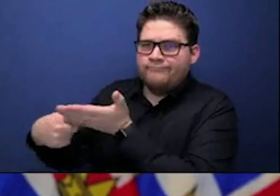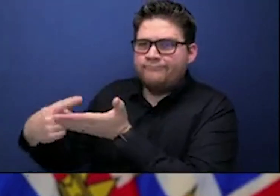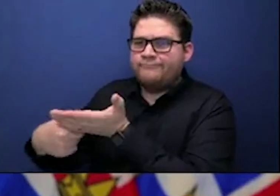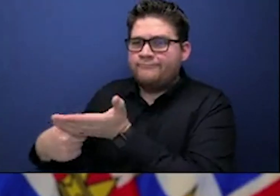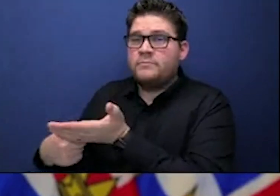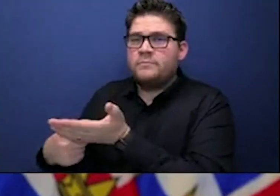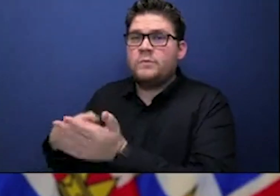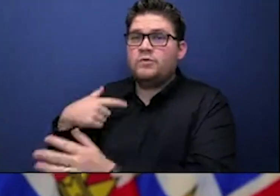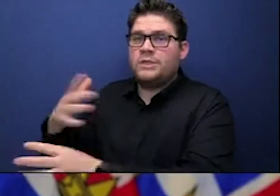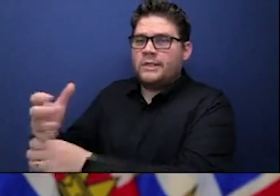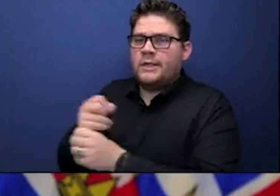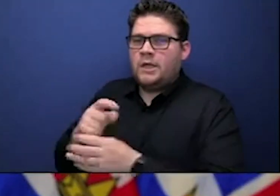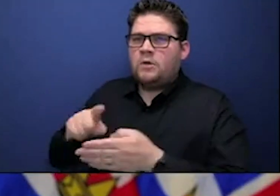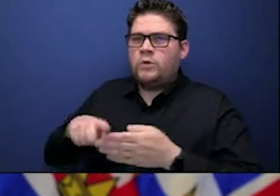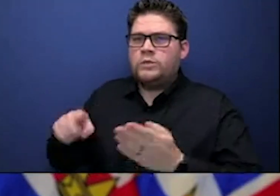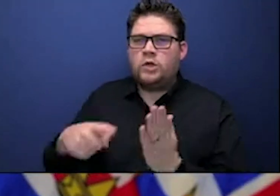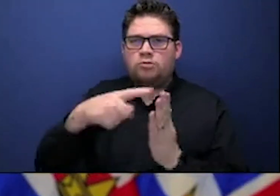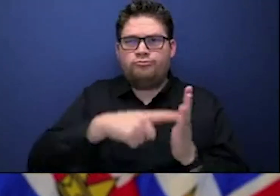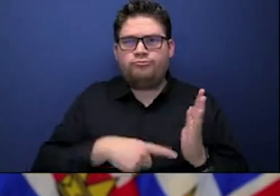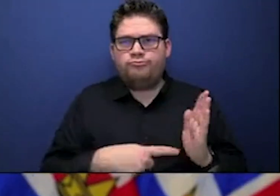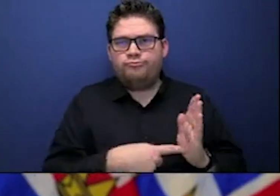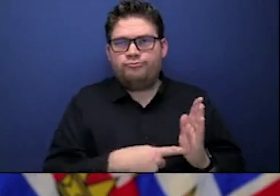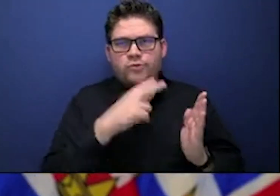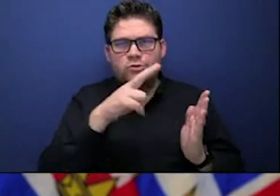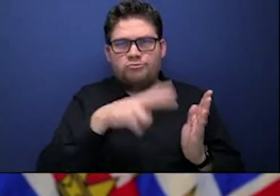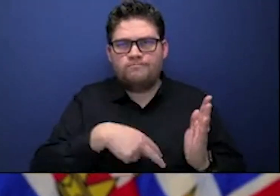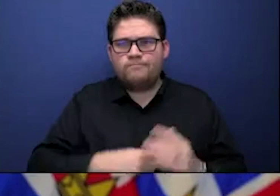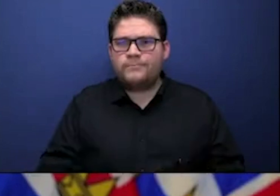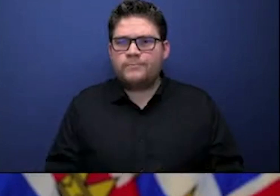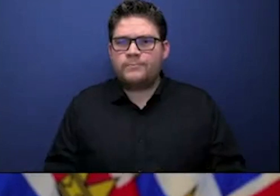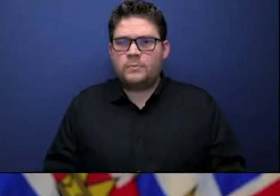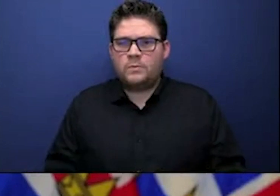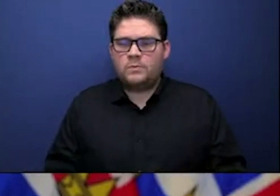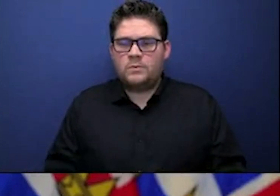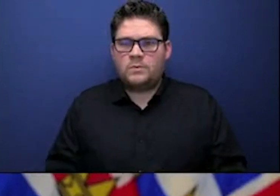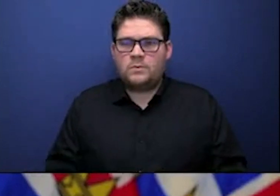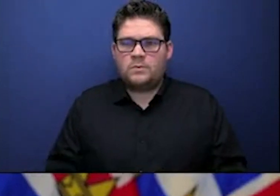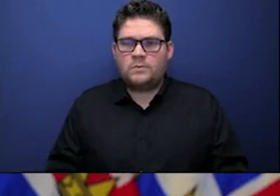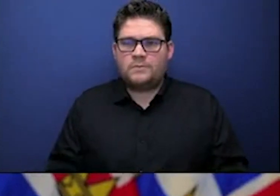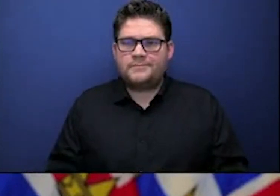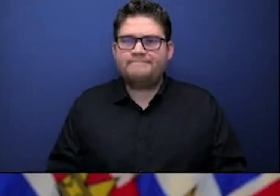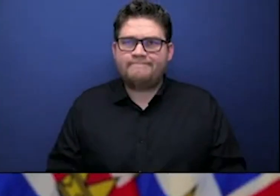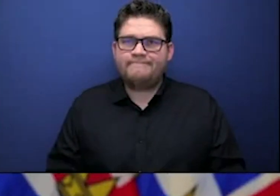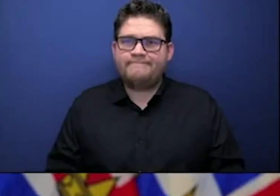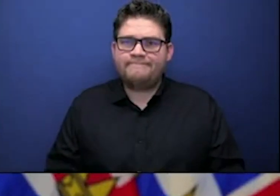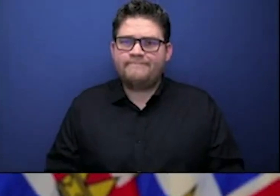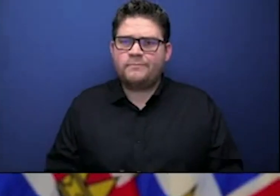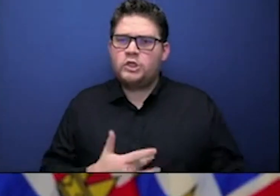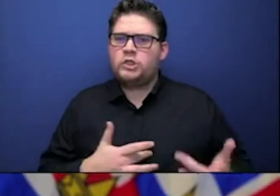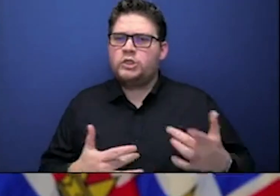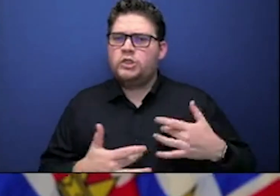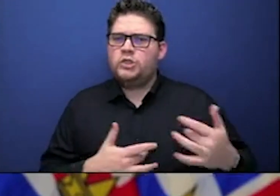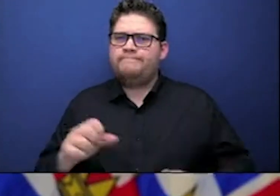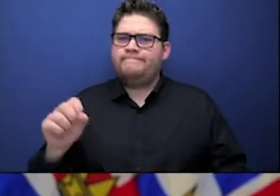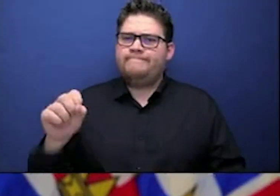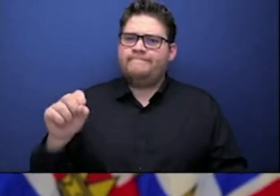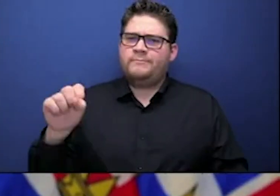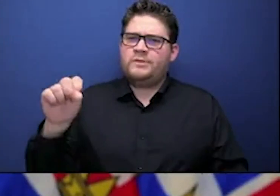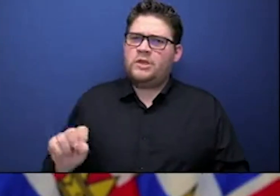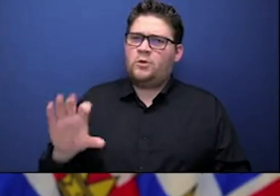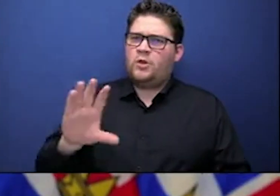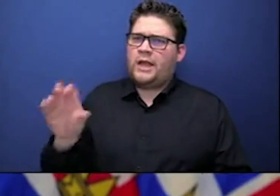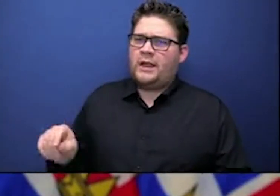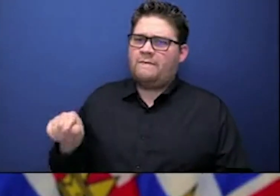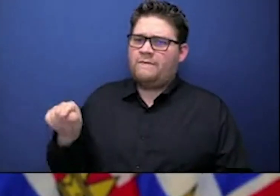it's very concerning that South Africa is taking a pause on it. I'm also really interested in seeing the results out of